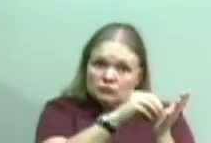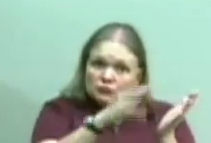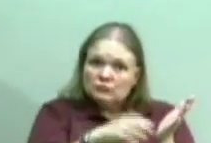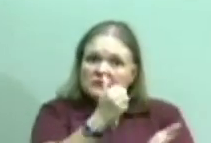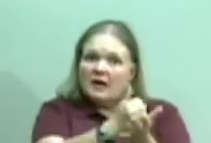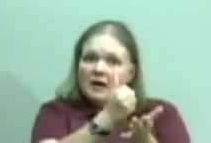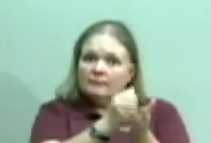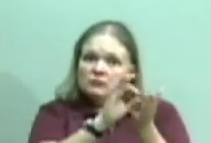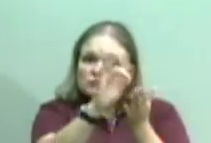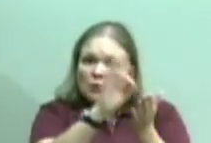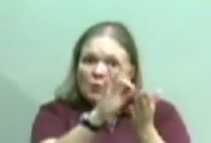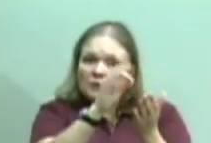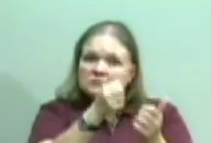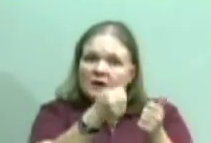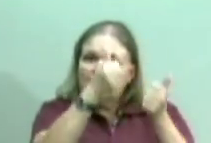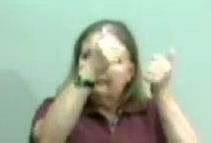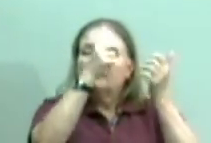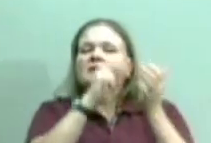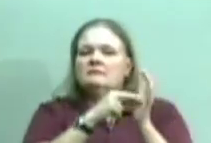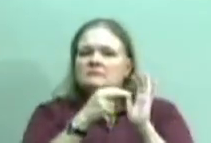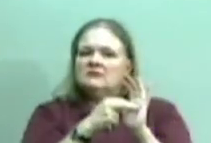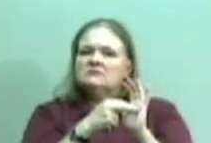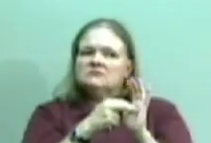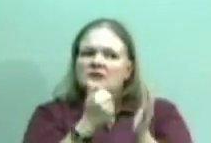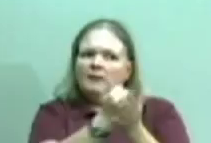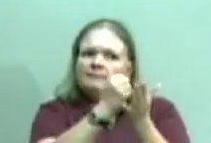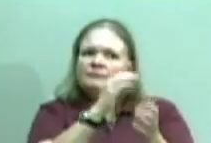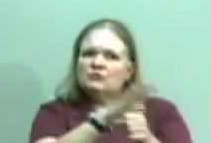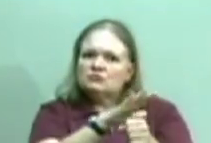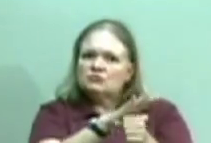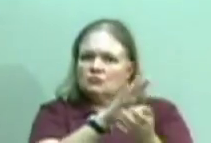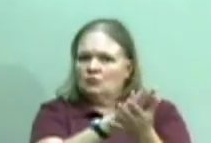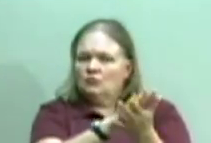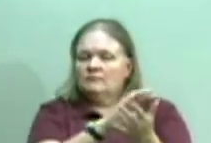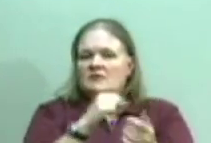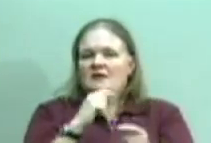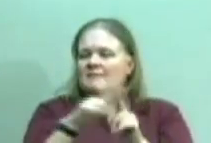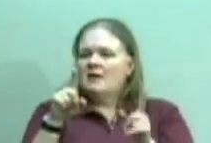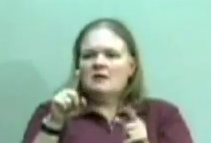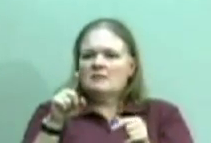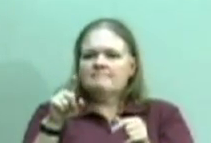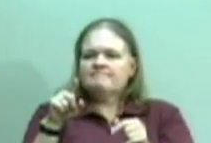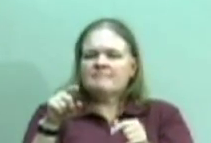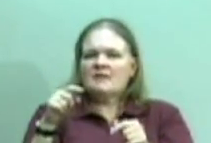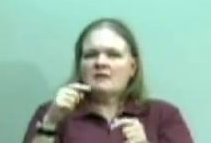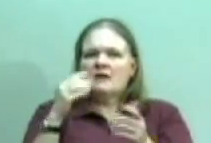single year, I've had obstacle after obstacle after obstacle thrown at my feet.